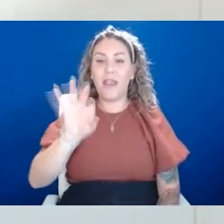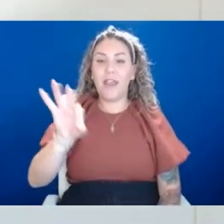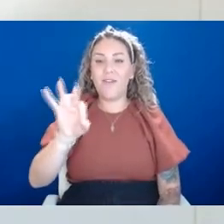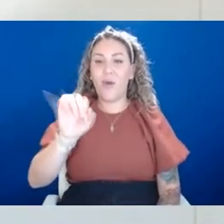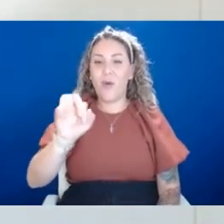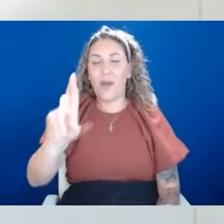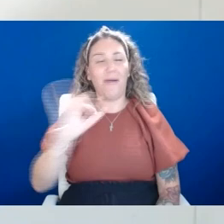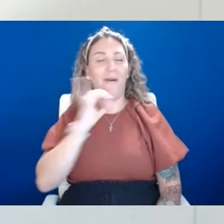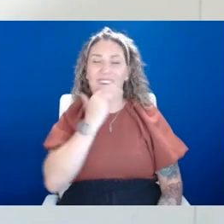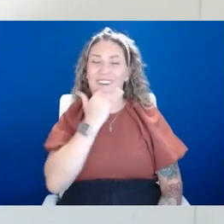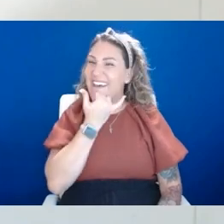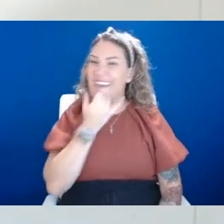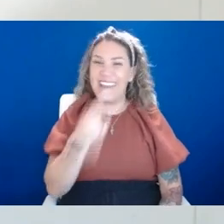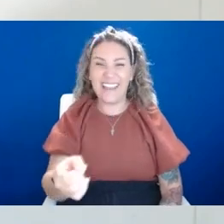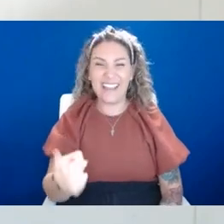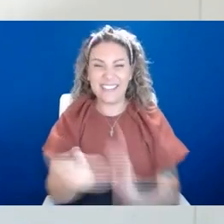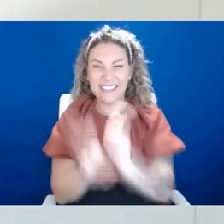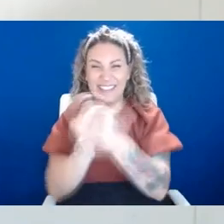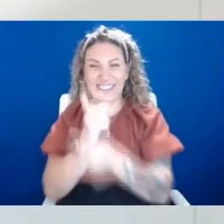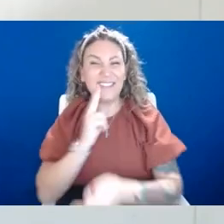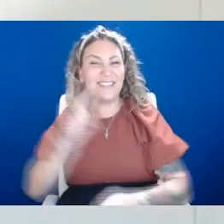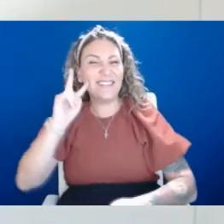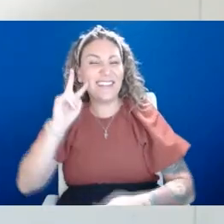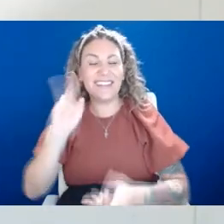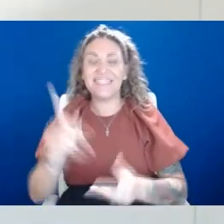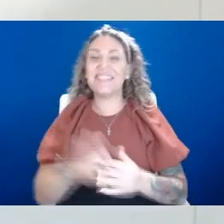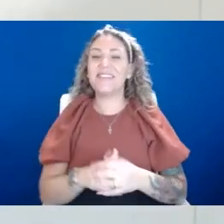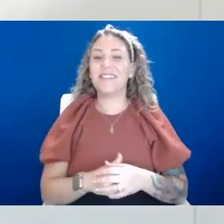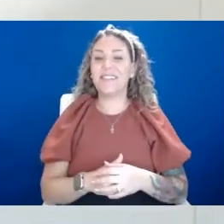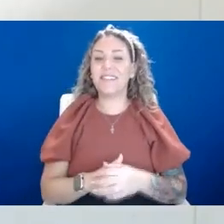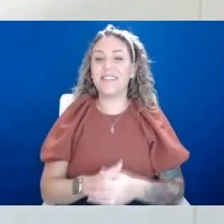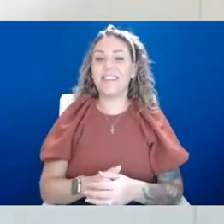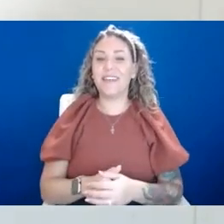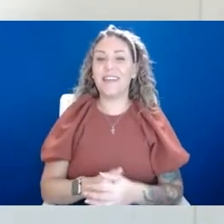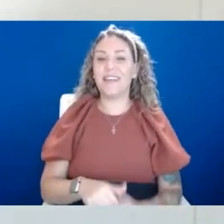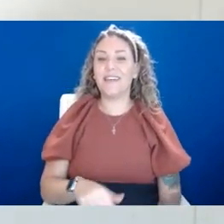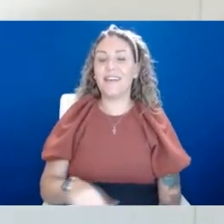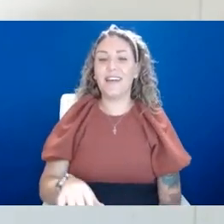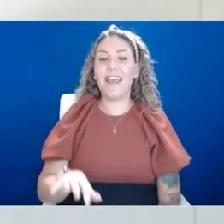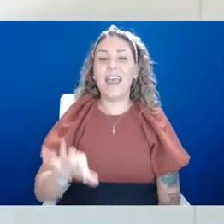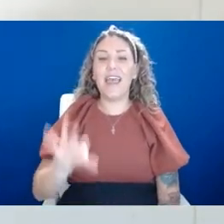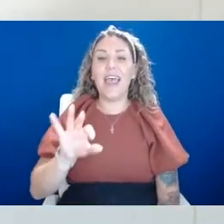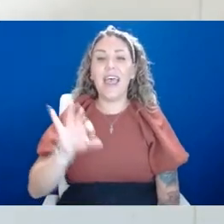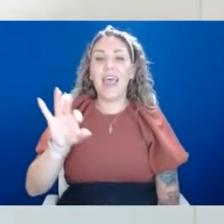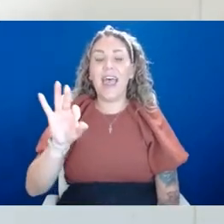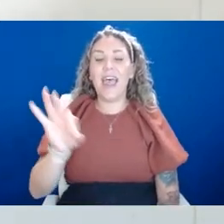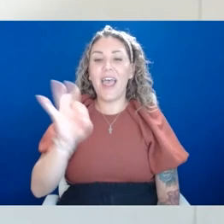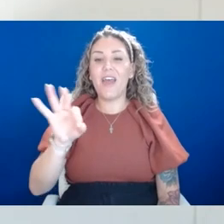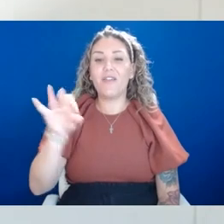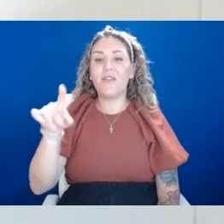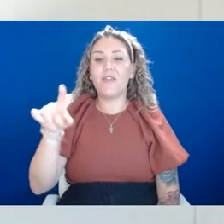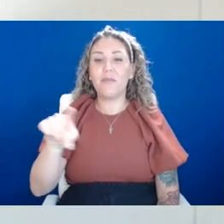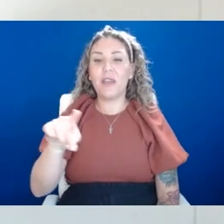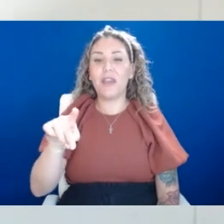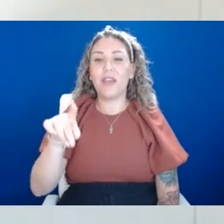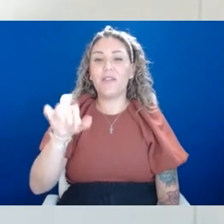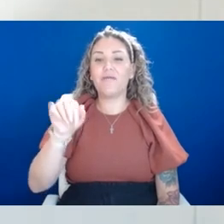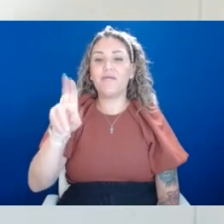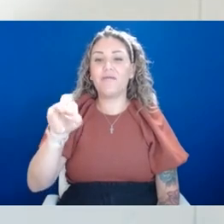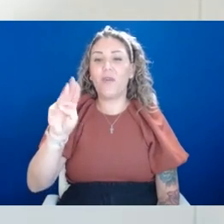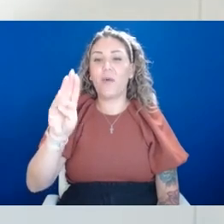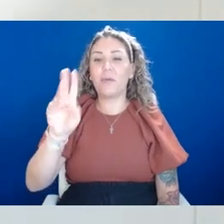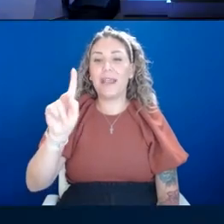that's wrong. We just changed that two days ago just to make it easier, but it's FP, uh, forum Casey. So you can find us basically anywhere.